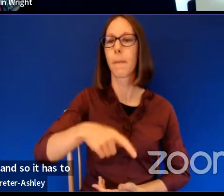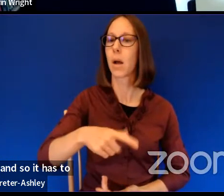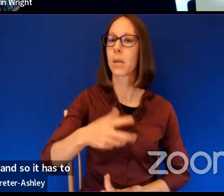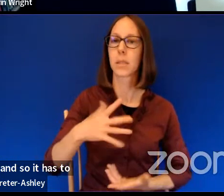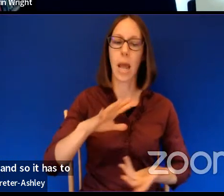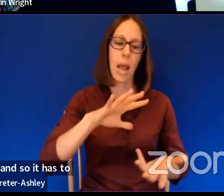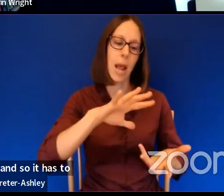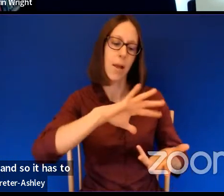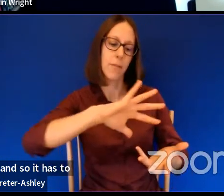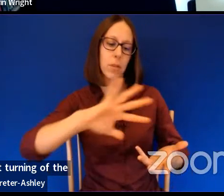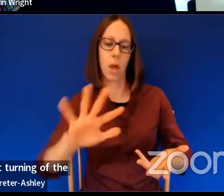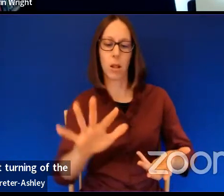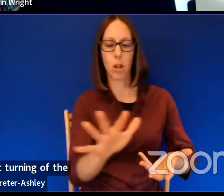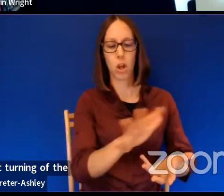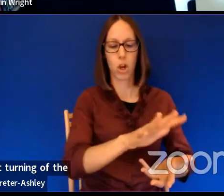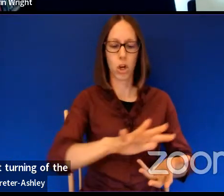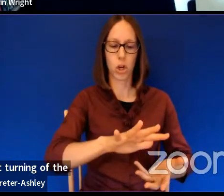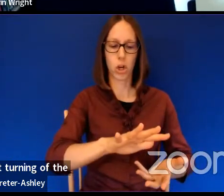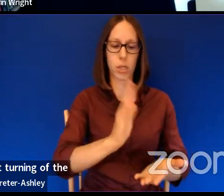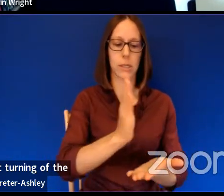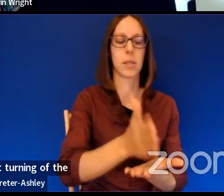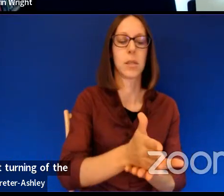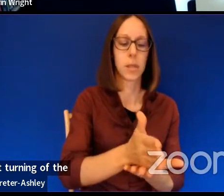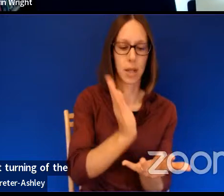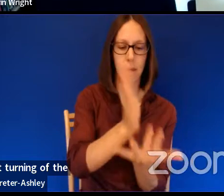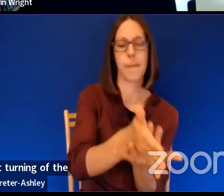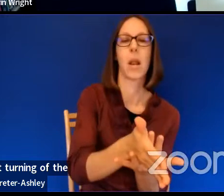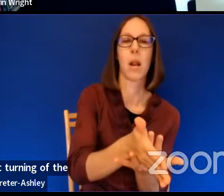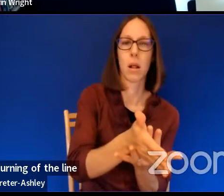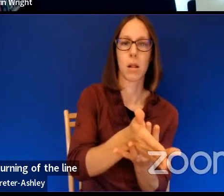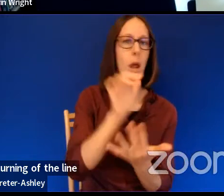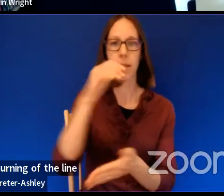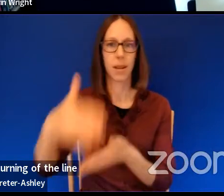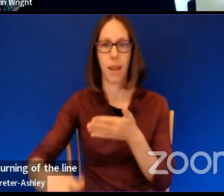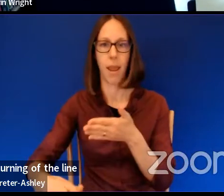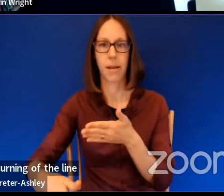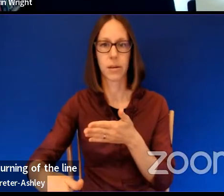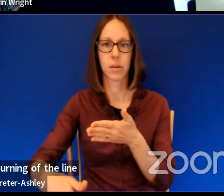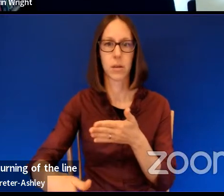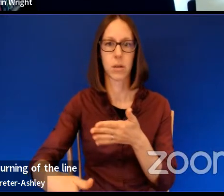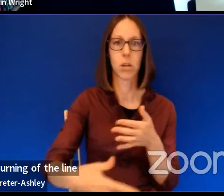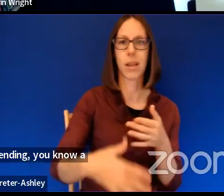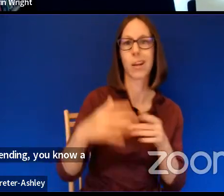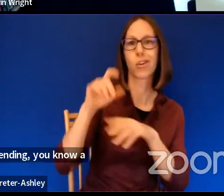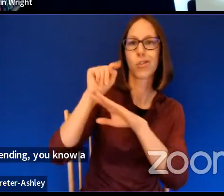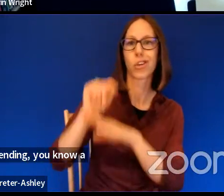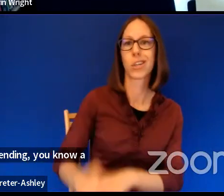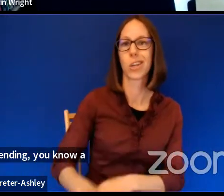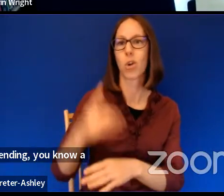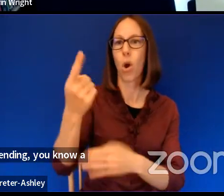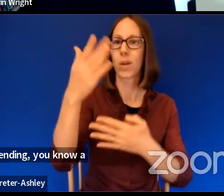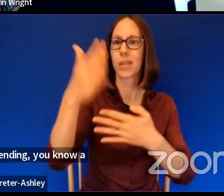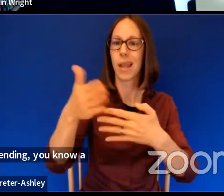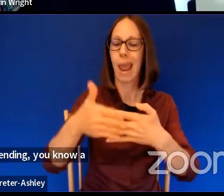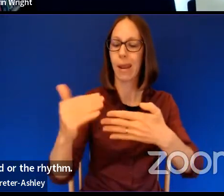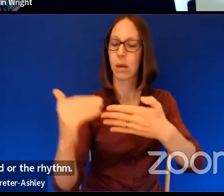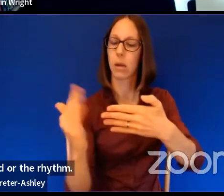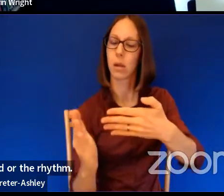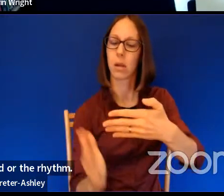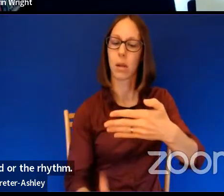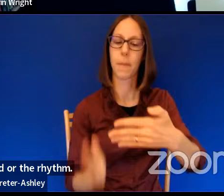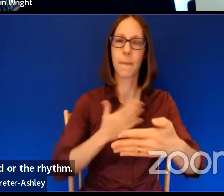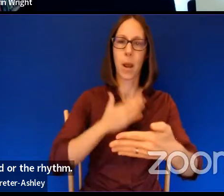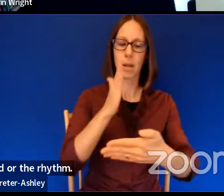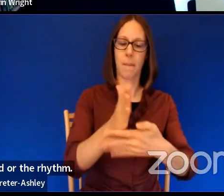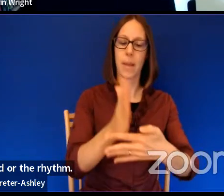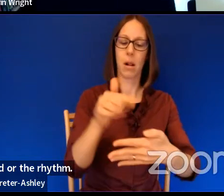turning of the line, which stops in the middle instead of ending, you know, in traditional verse, it would just end at the end or the rhythm, the meter would. And that